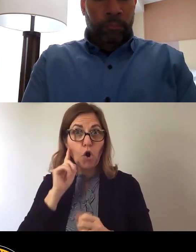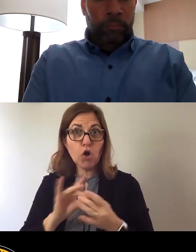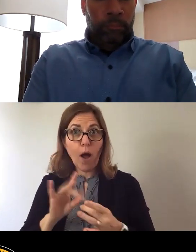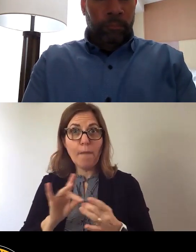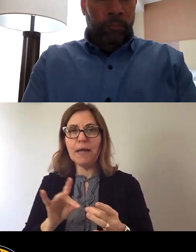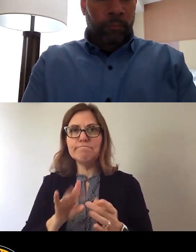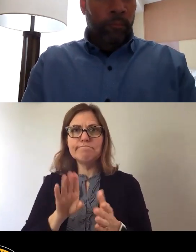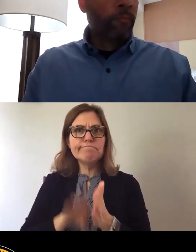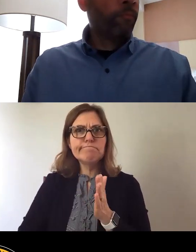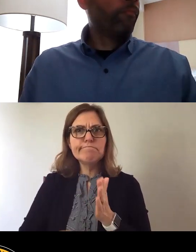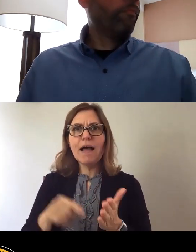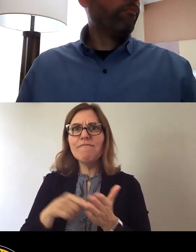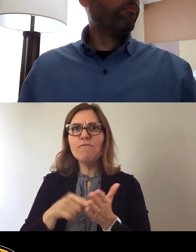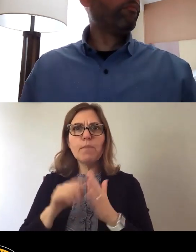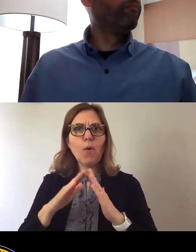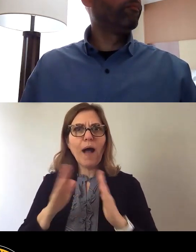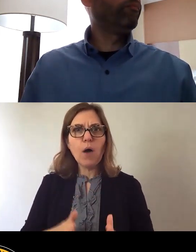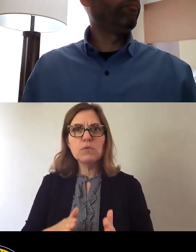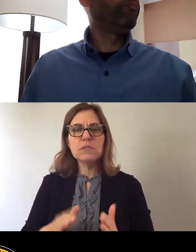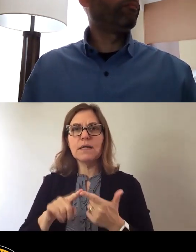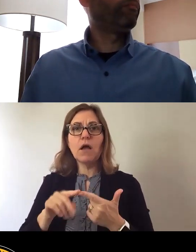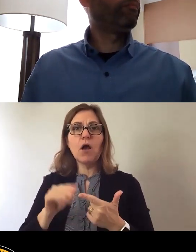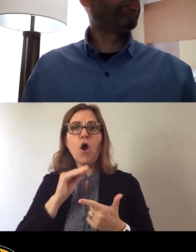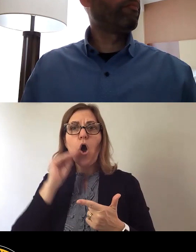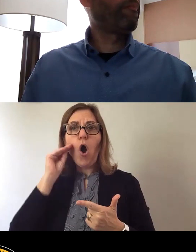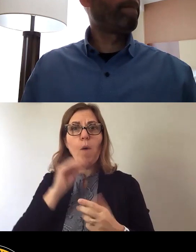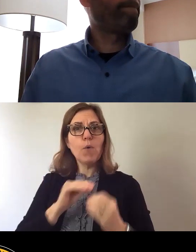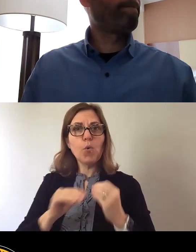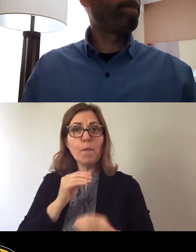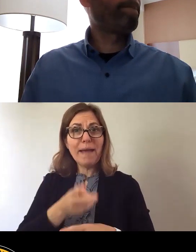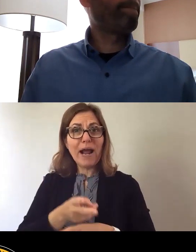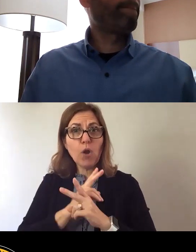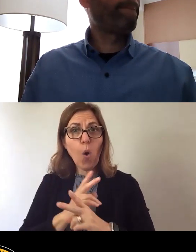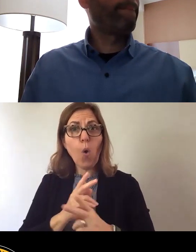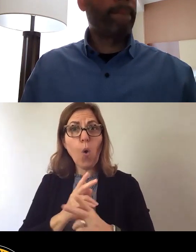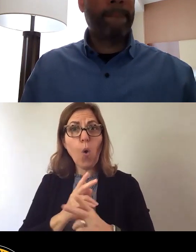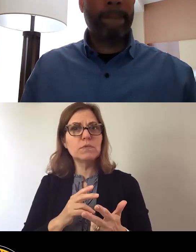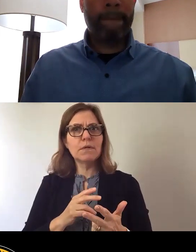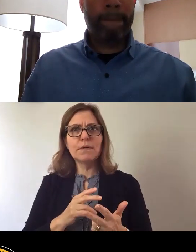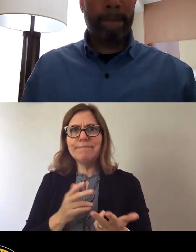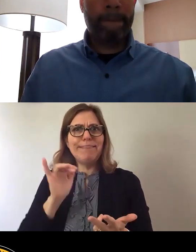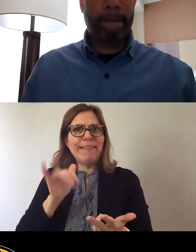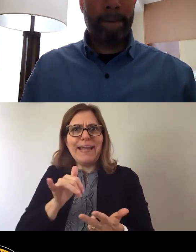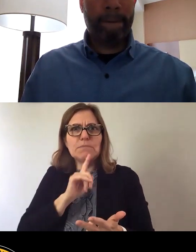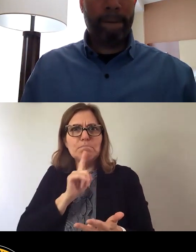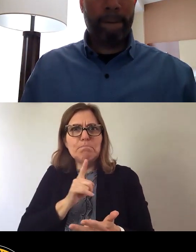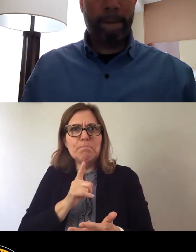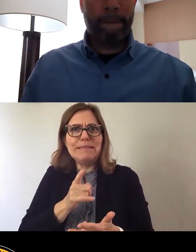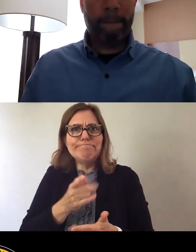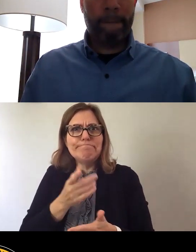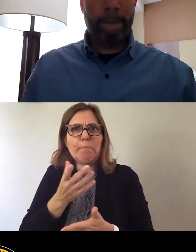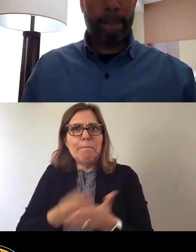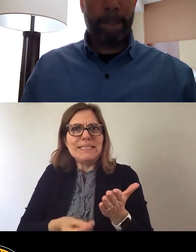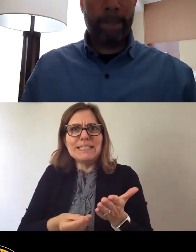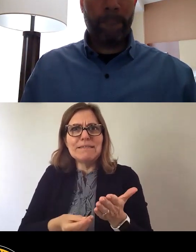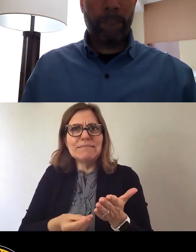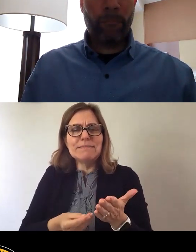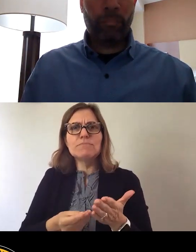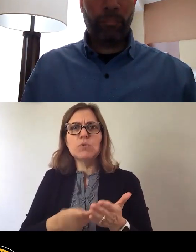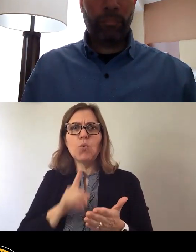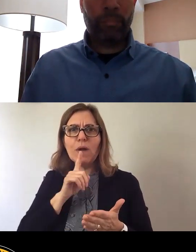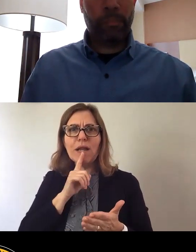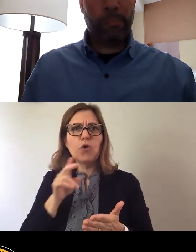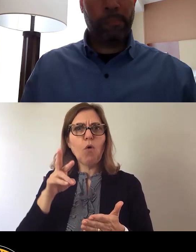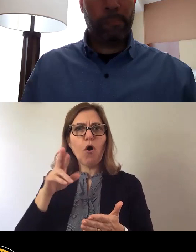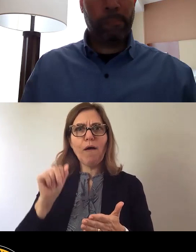loans. This is missing from the current proposal. The URA has no money today for home repair loans for